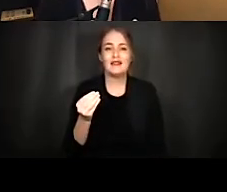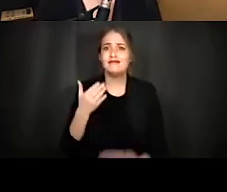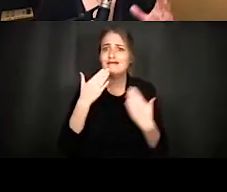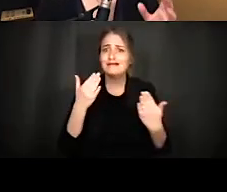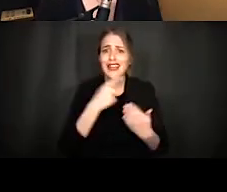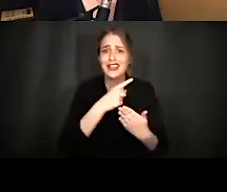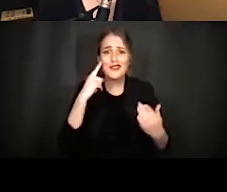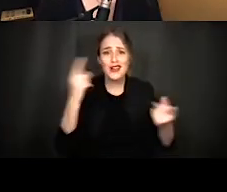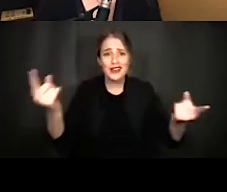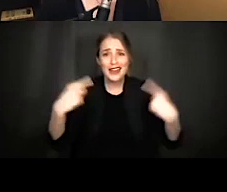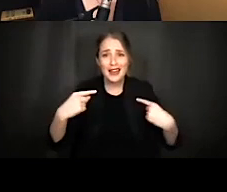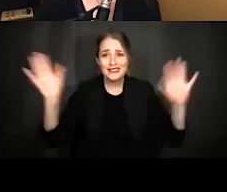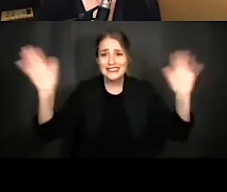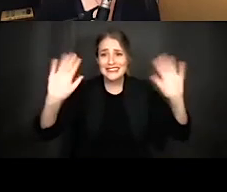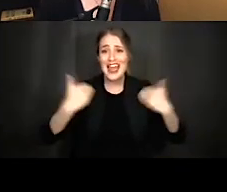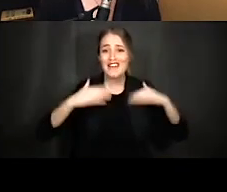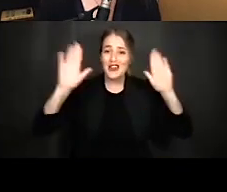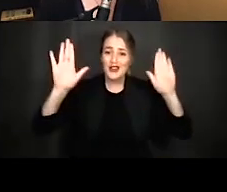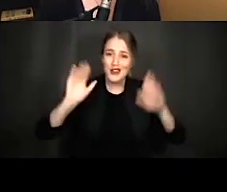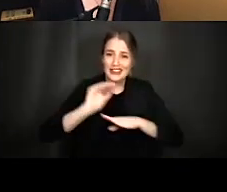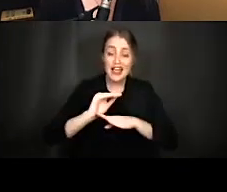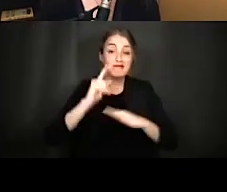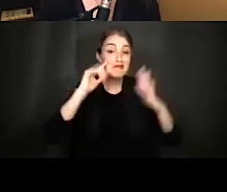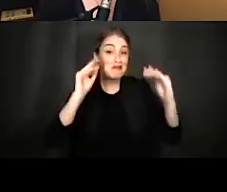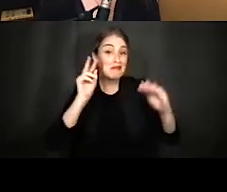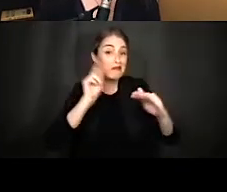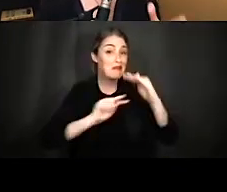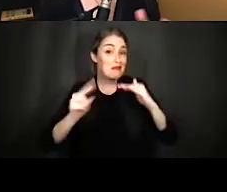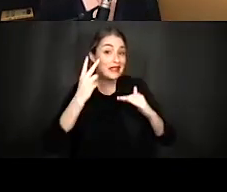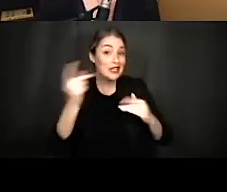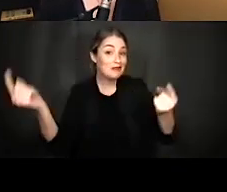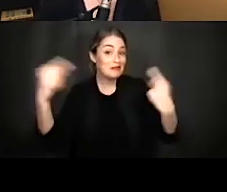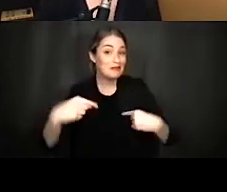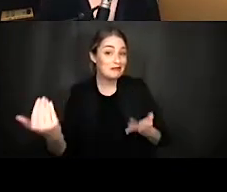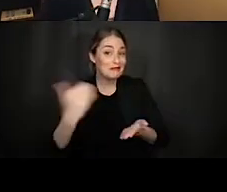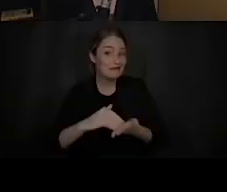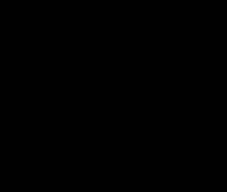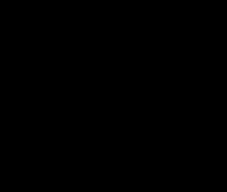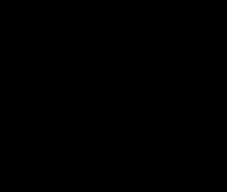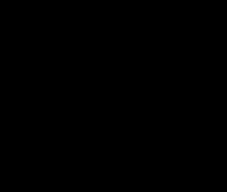you all for coming have a great evening and hope to see you at a future event have a good evening